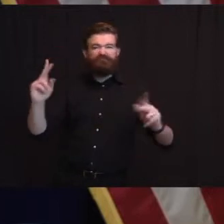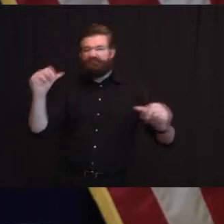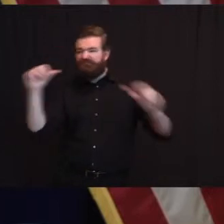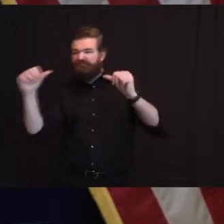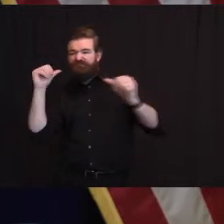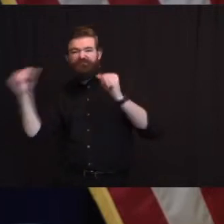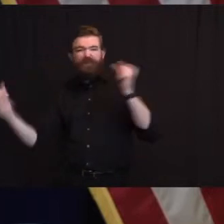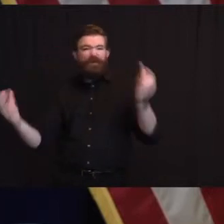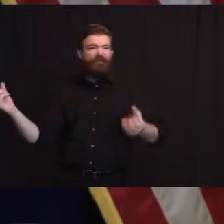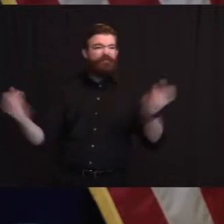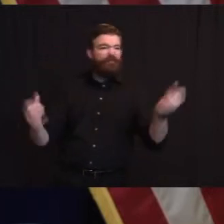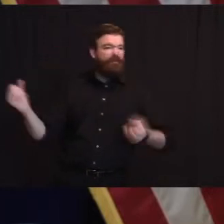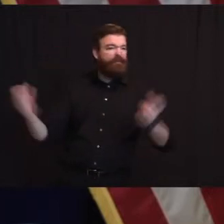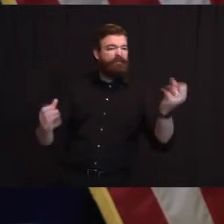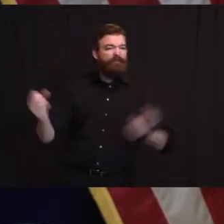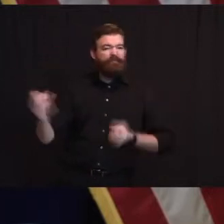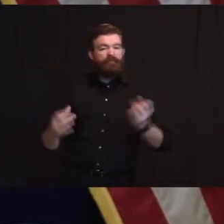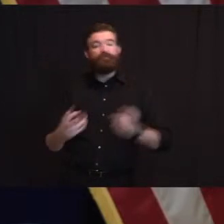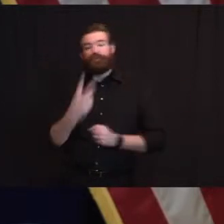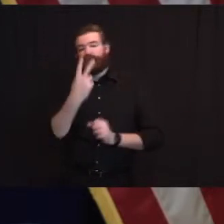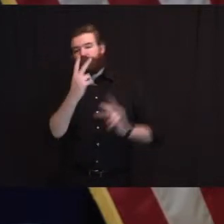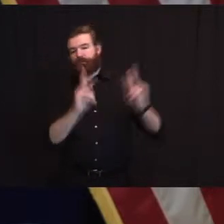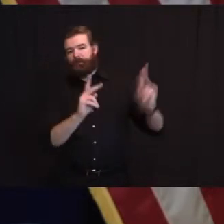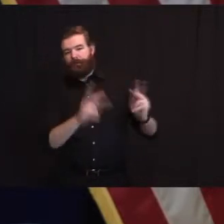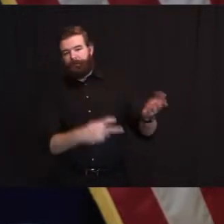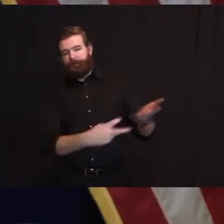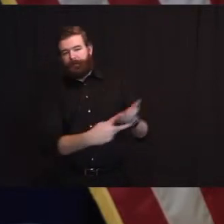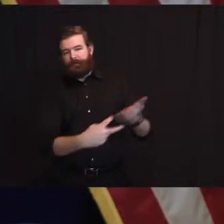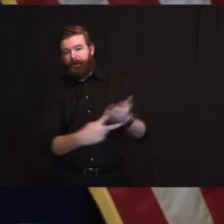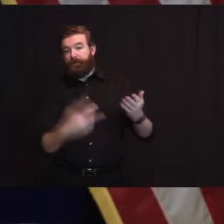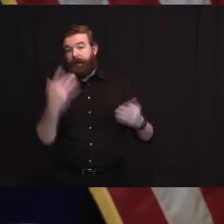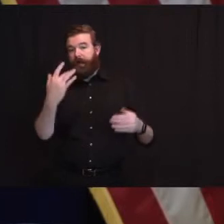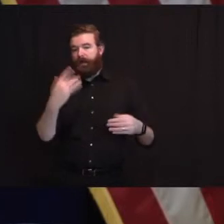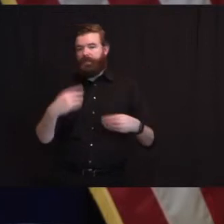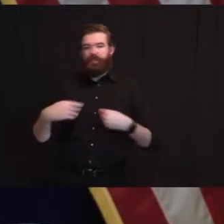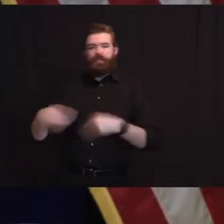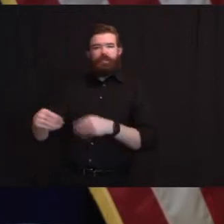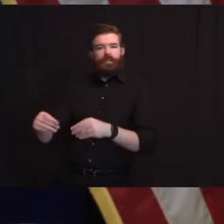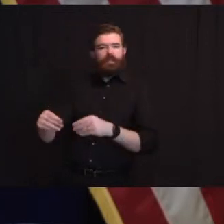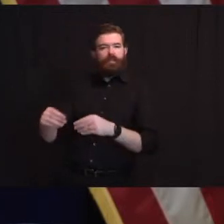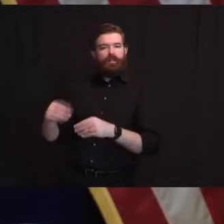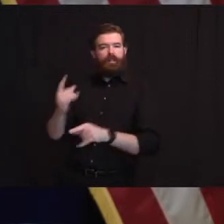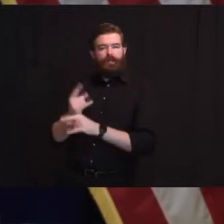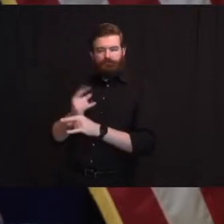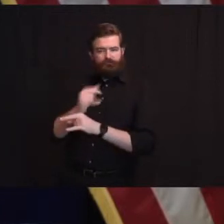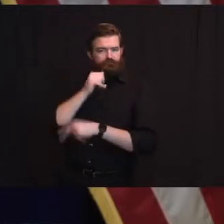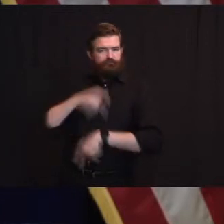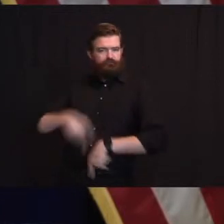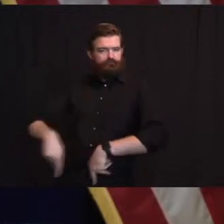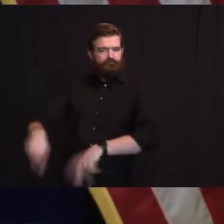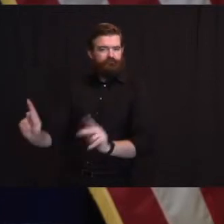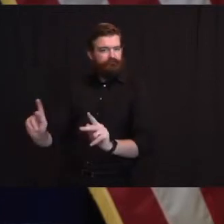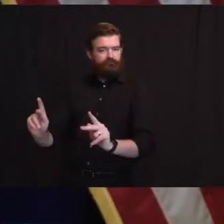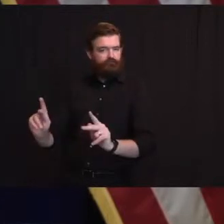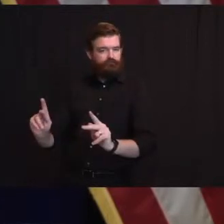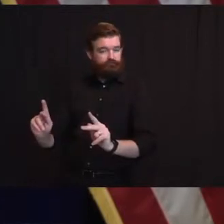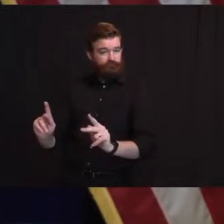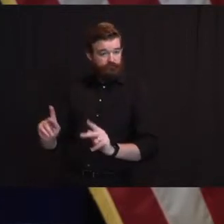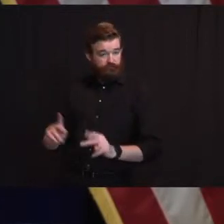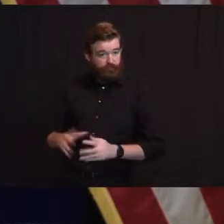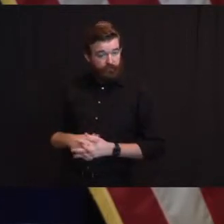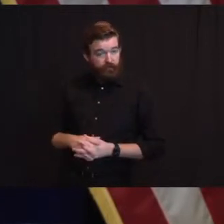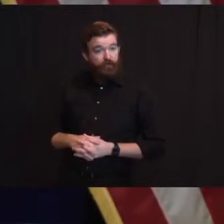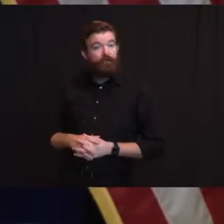subjects were cited and issued summonses for alcohol sale violations, and I trust that the executive order violations are